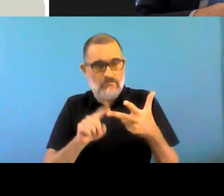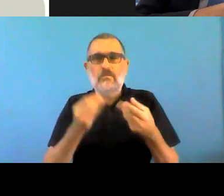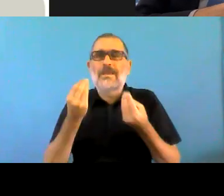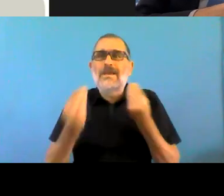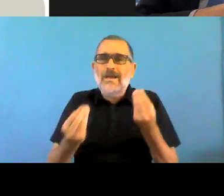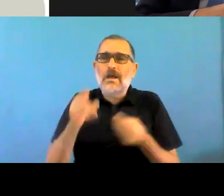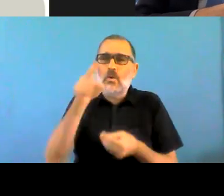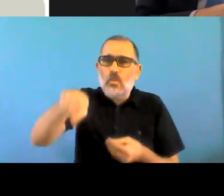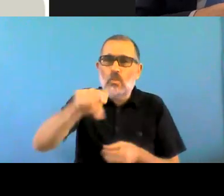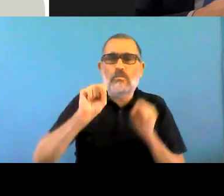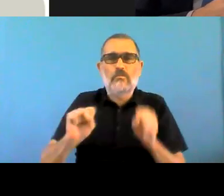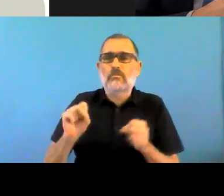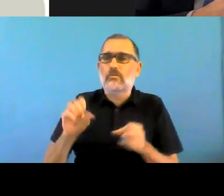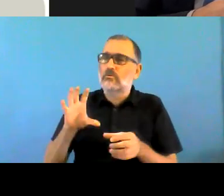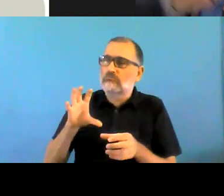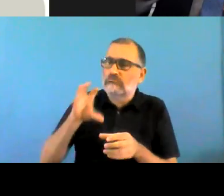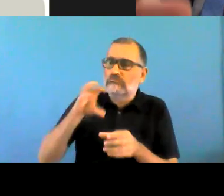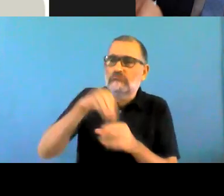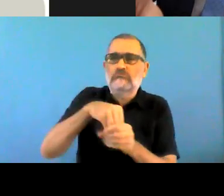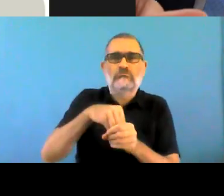health into primary health care?